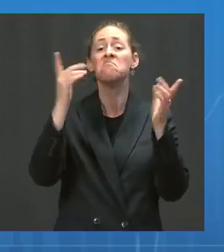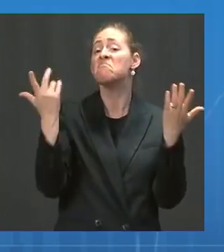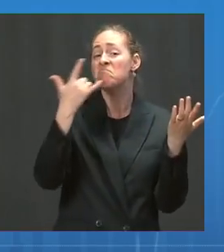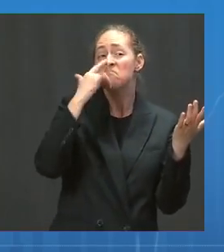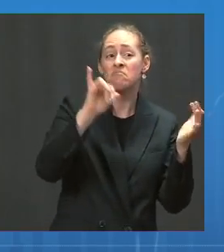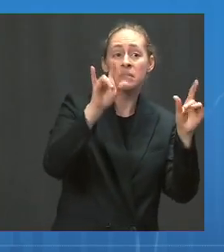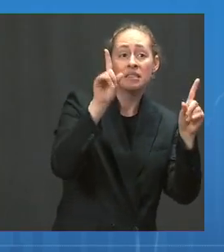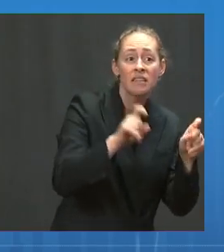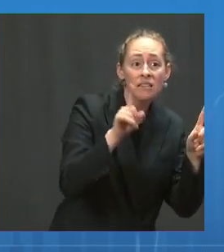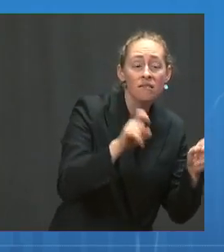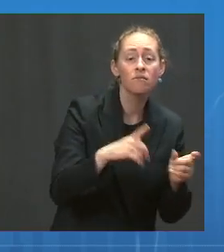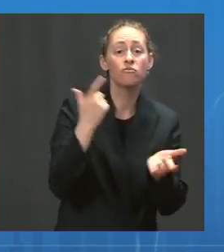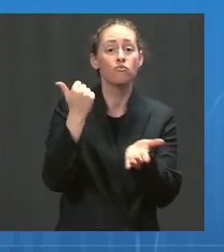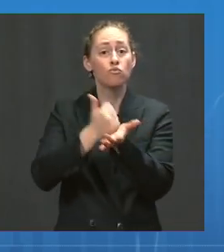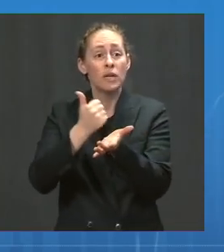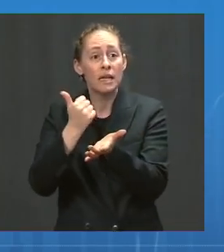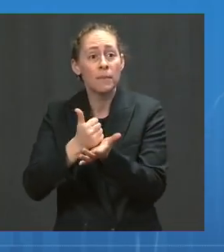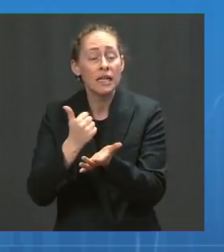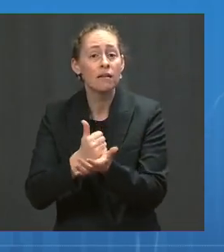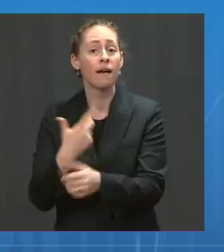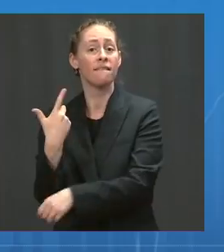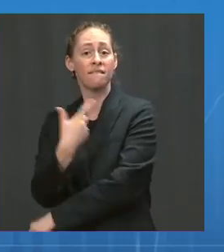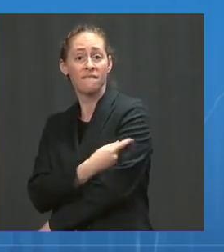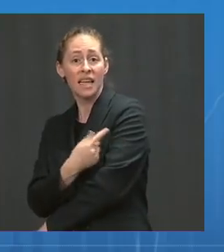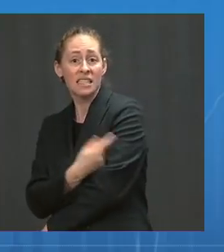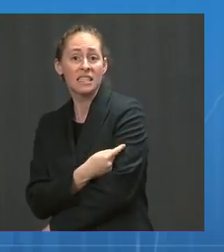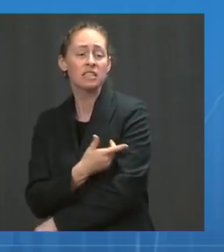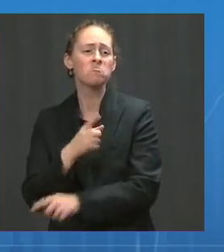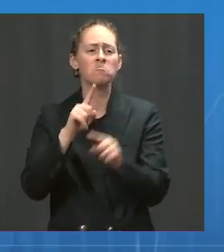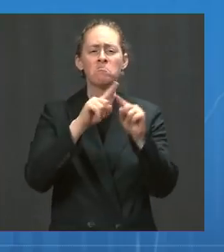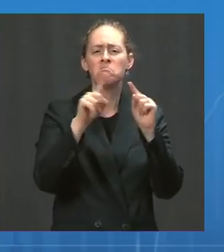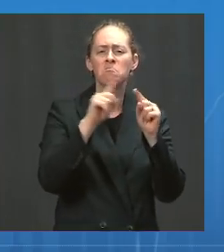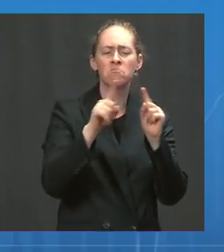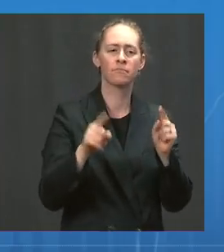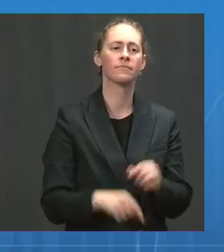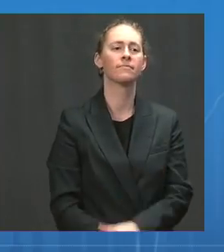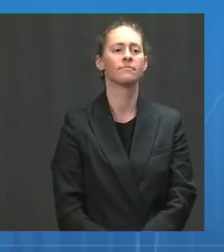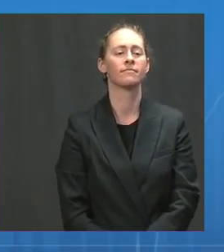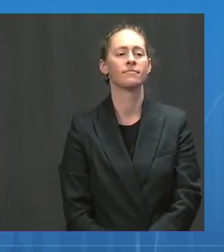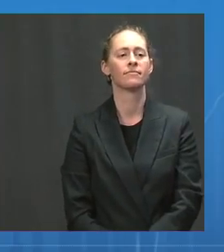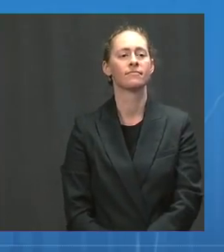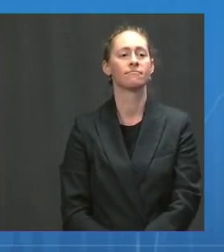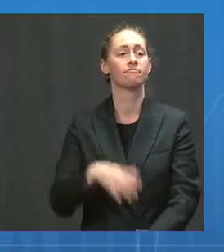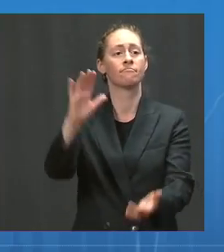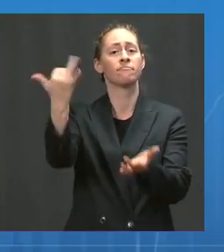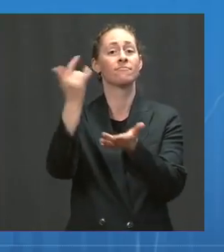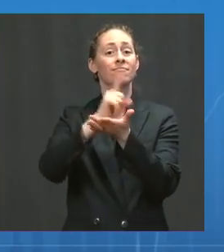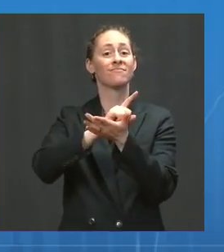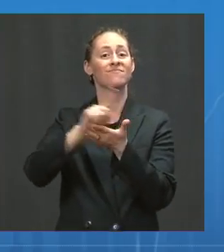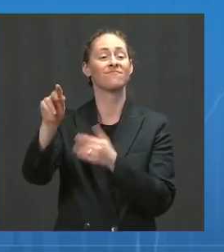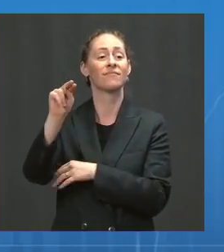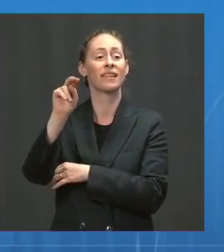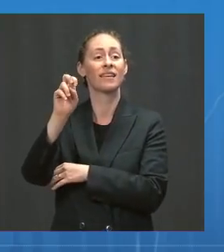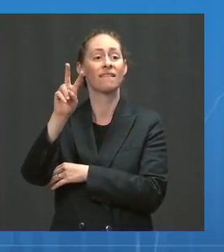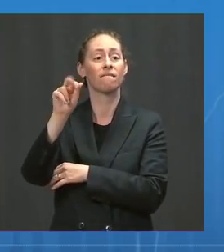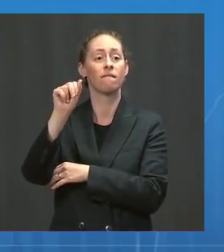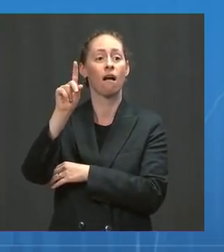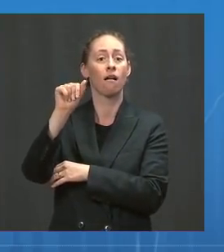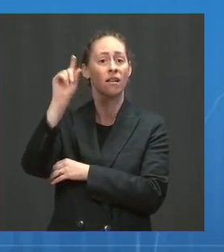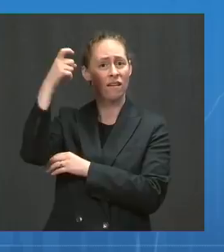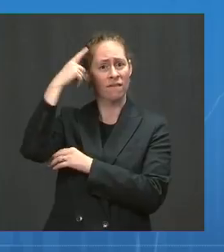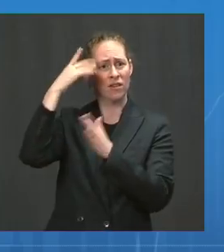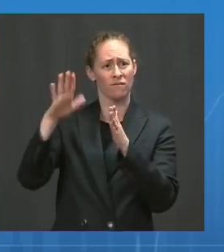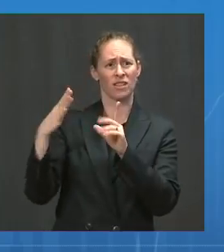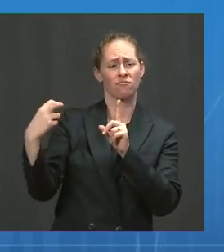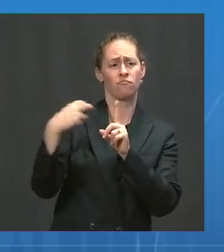vaccinations. And this week, at the request of the Nevada governor, we are deploying more than 100 people to the